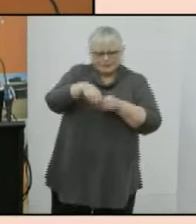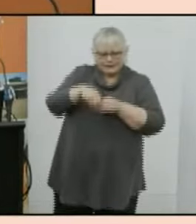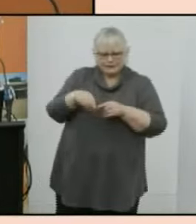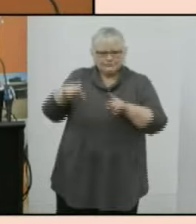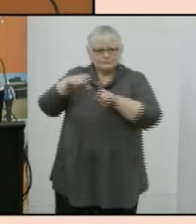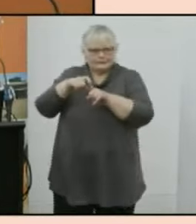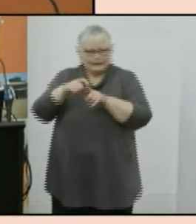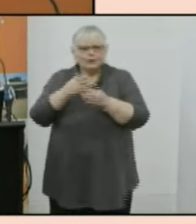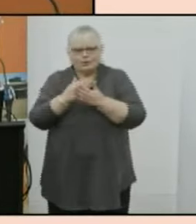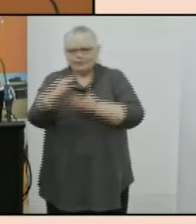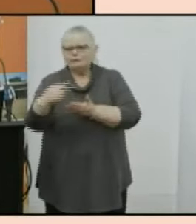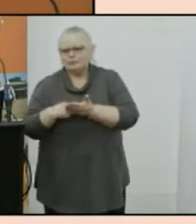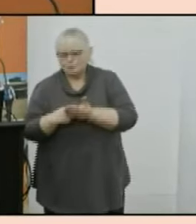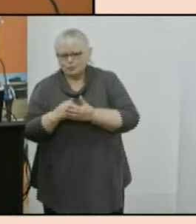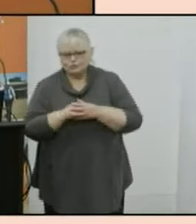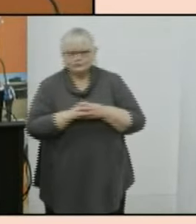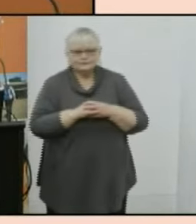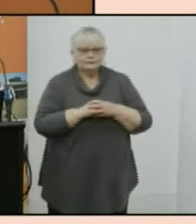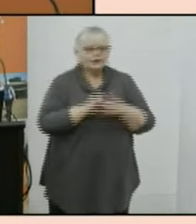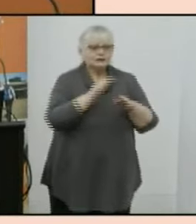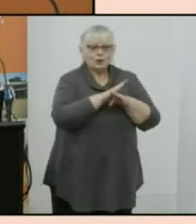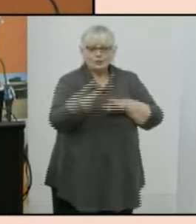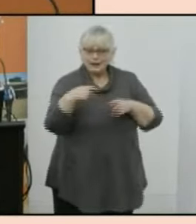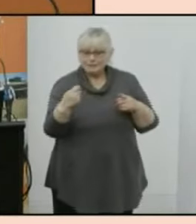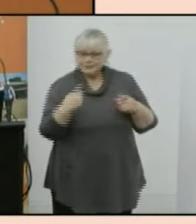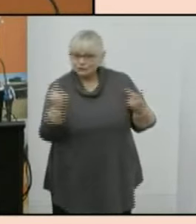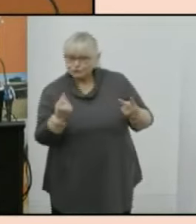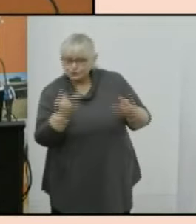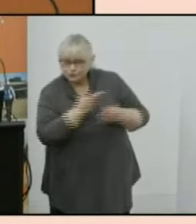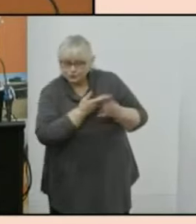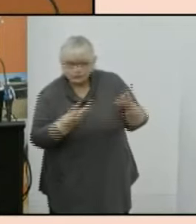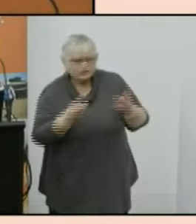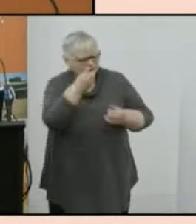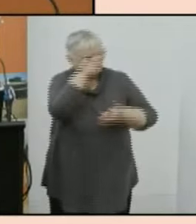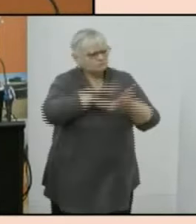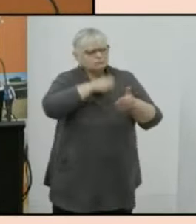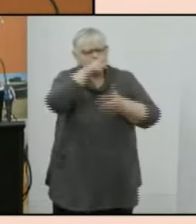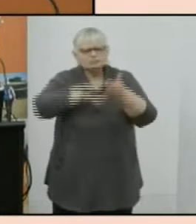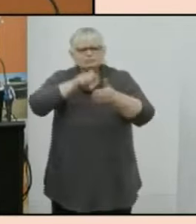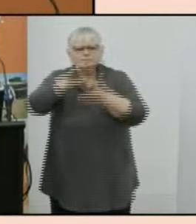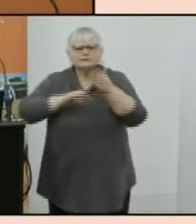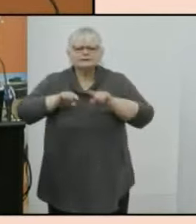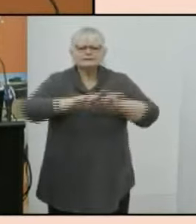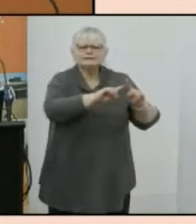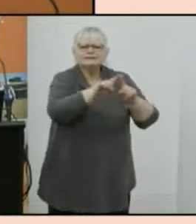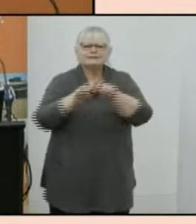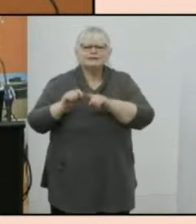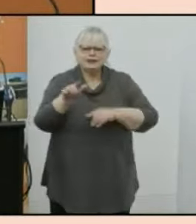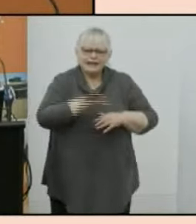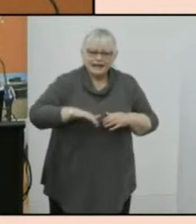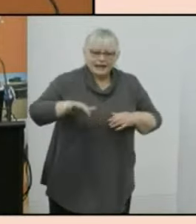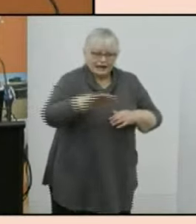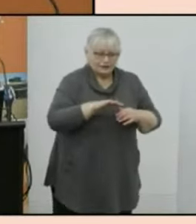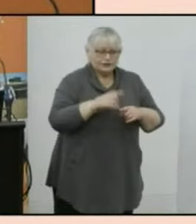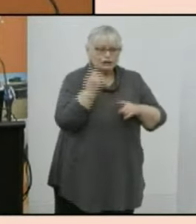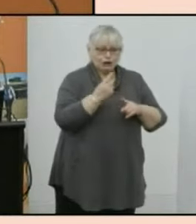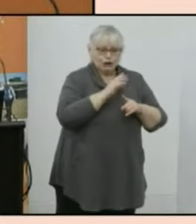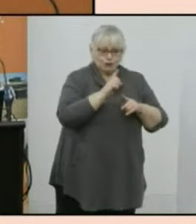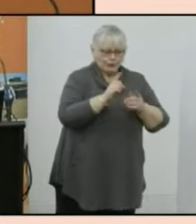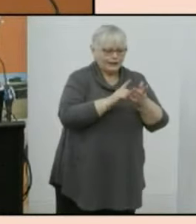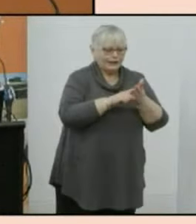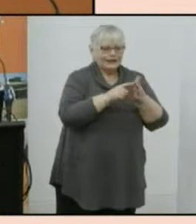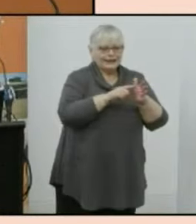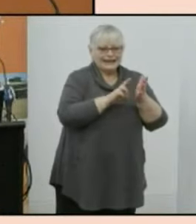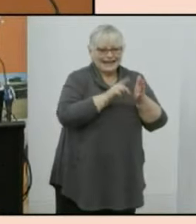our report the panel members come with a wide range of experience and expertise the panel members are mrs